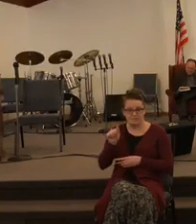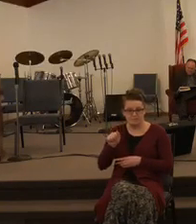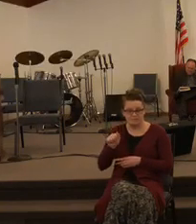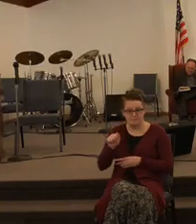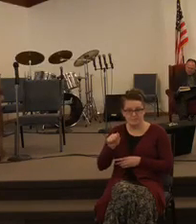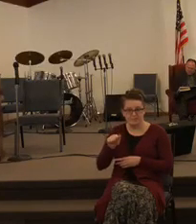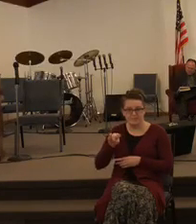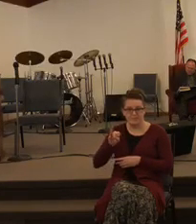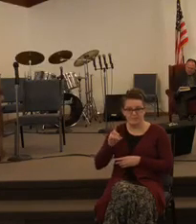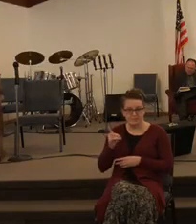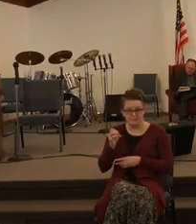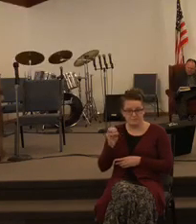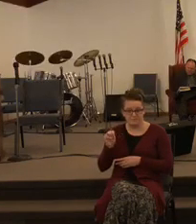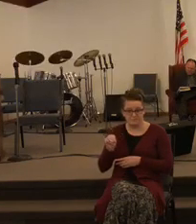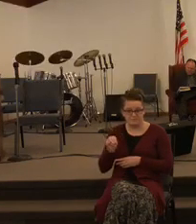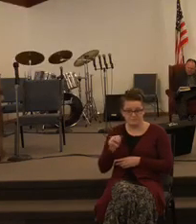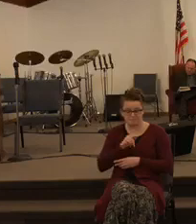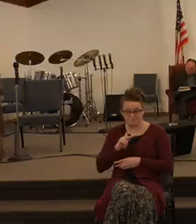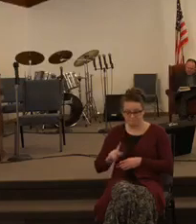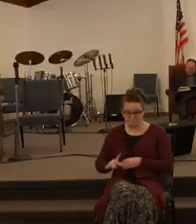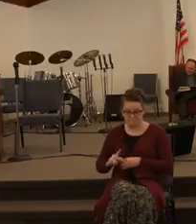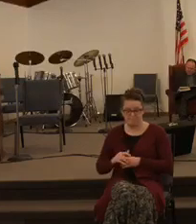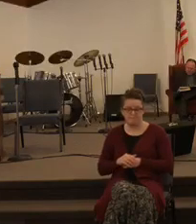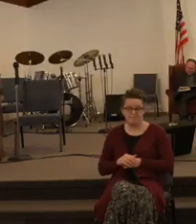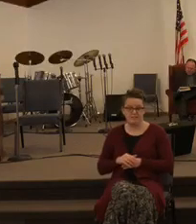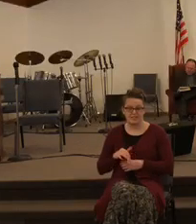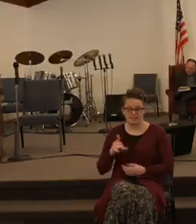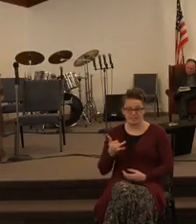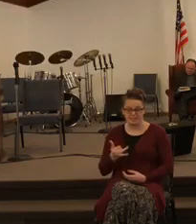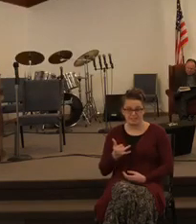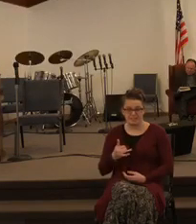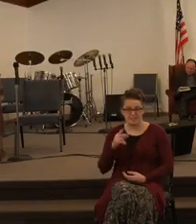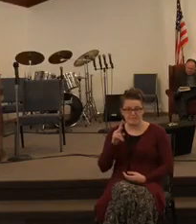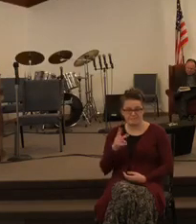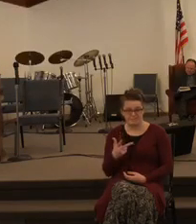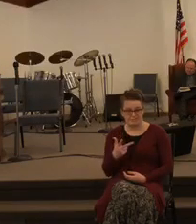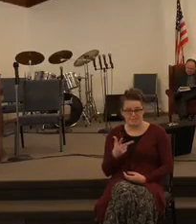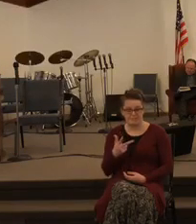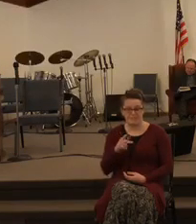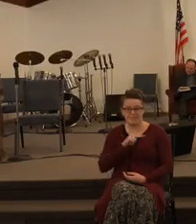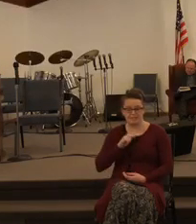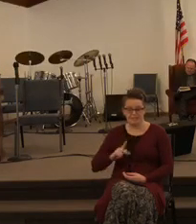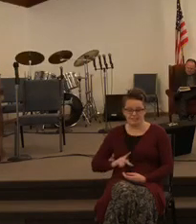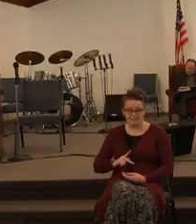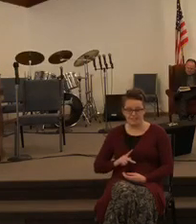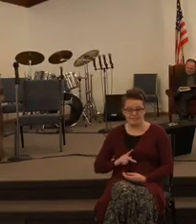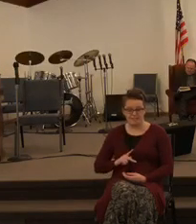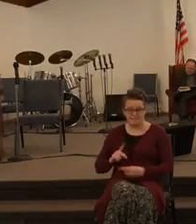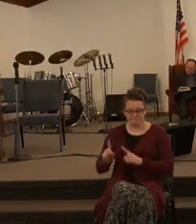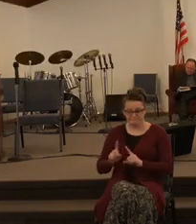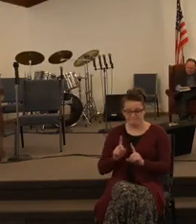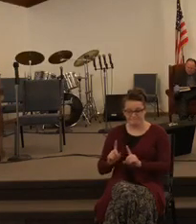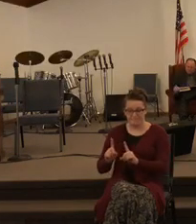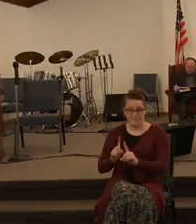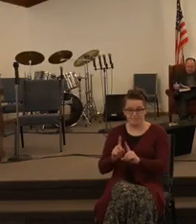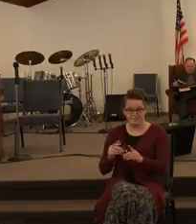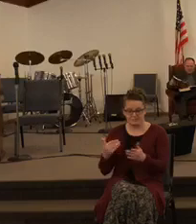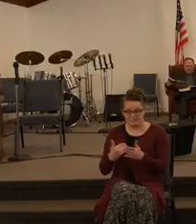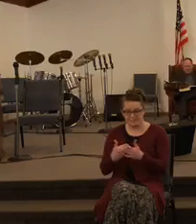of Edom those three kings got together to go against Moab